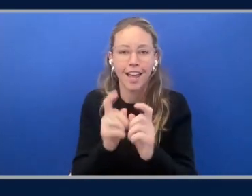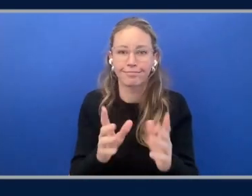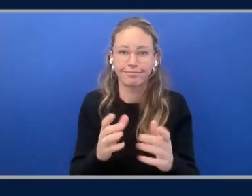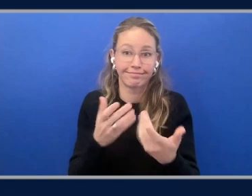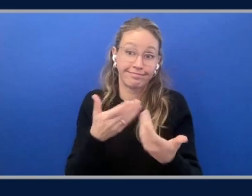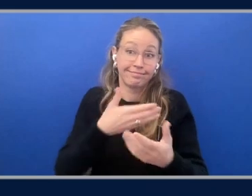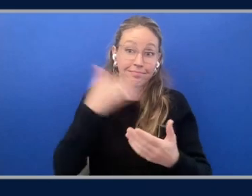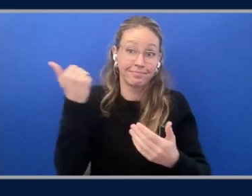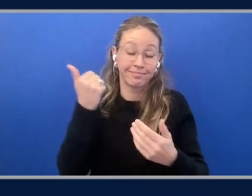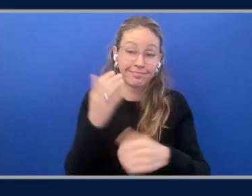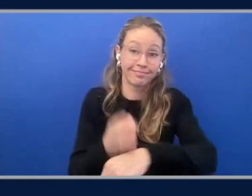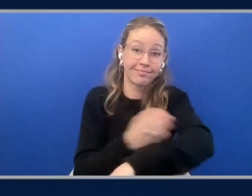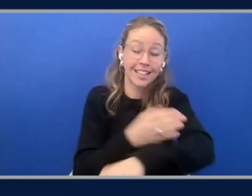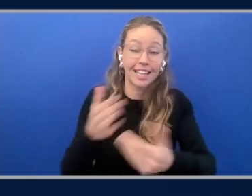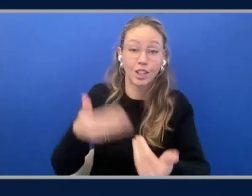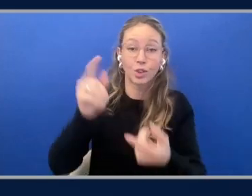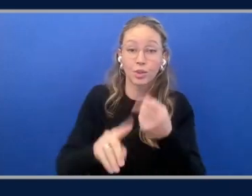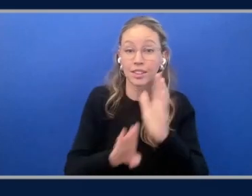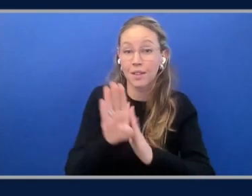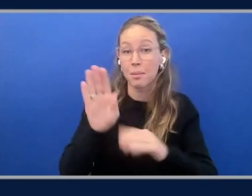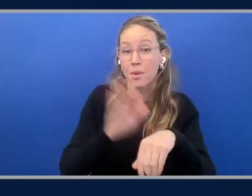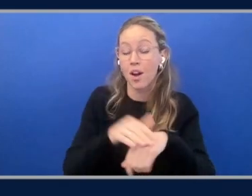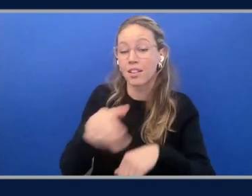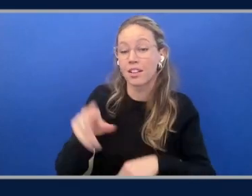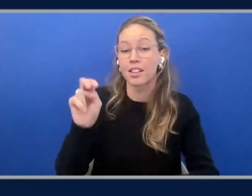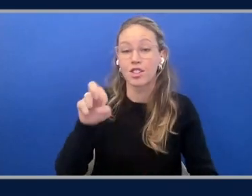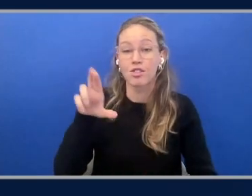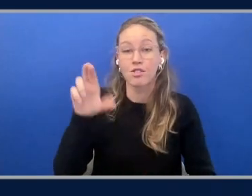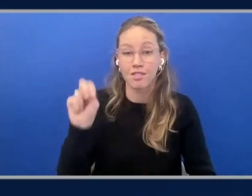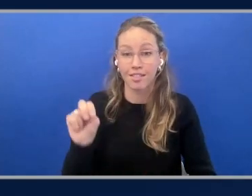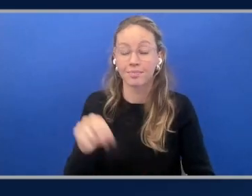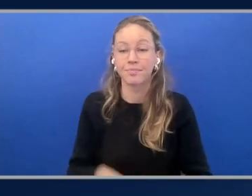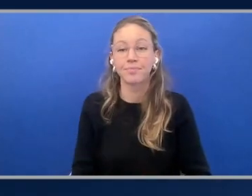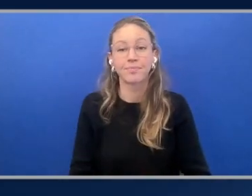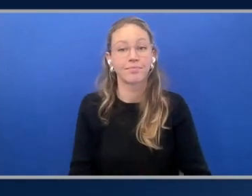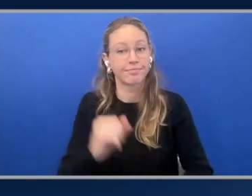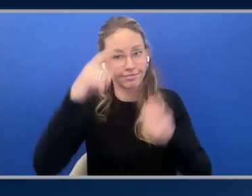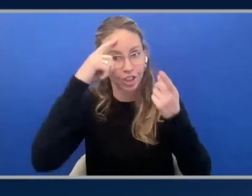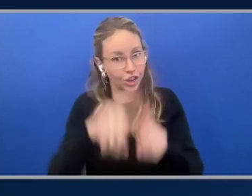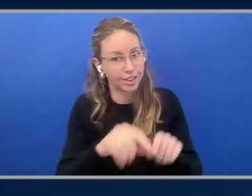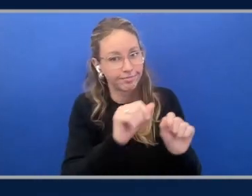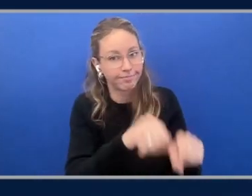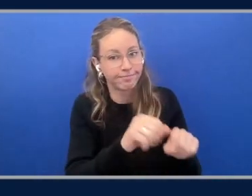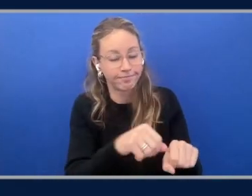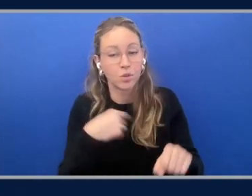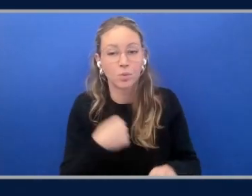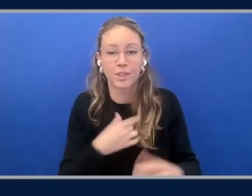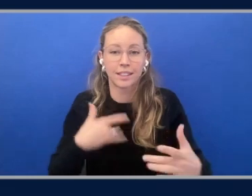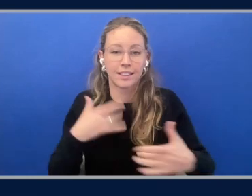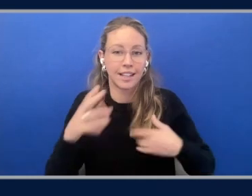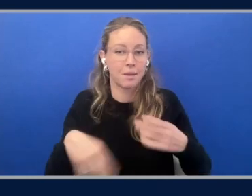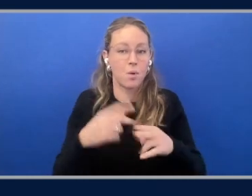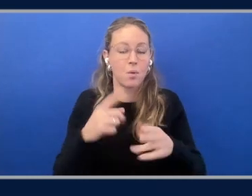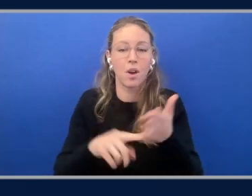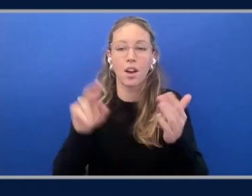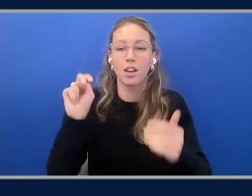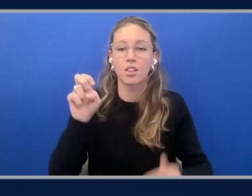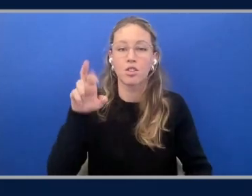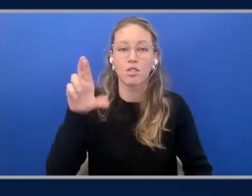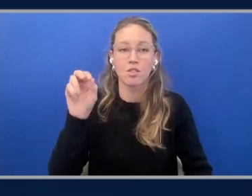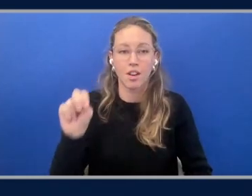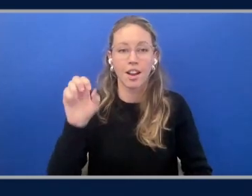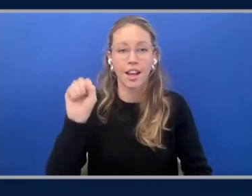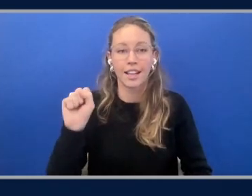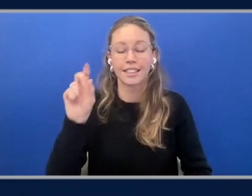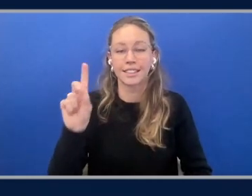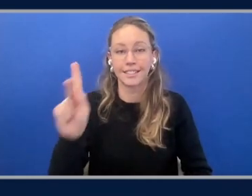even easier to develop on Neuron. Yeah. Yeah, and I agree. I think we're really excited about what Neuron SDK can do now and the